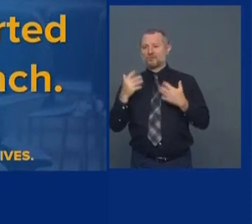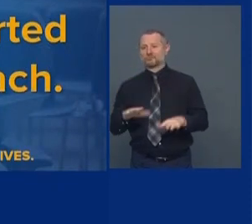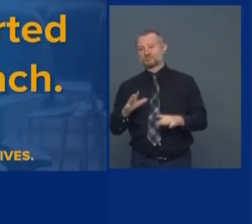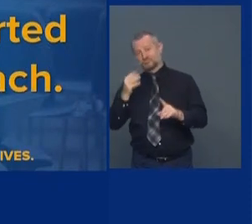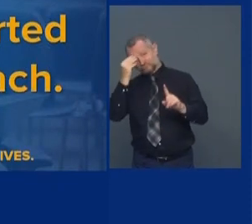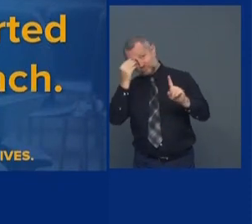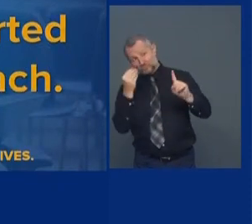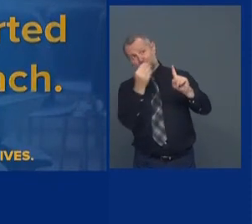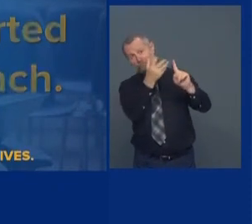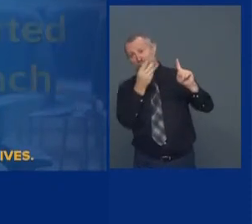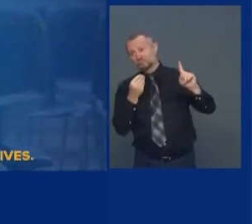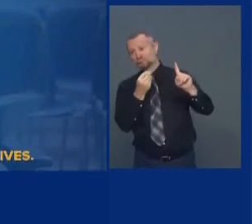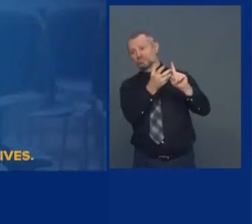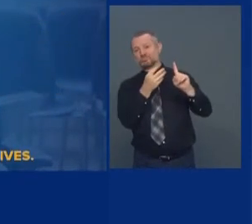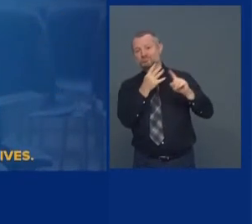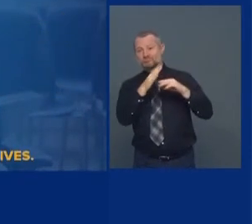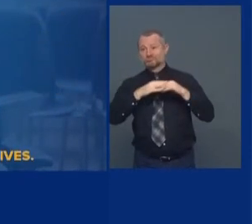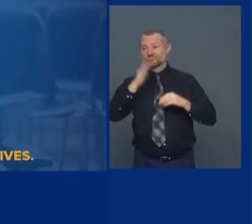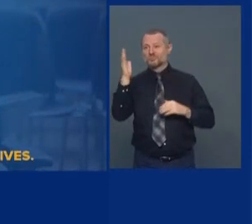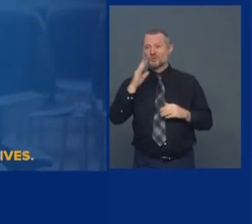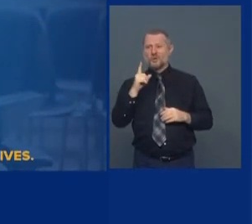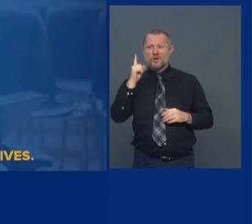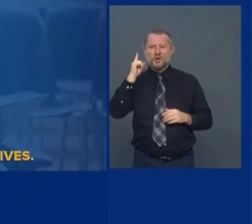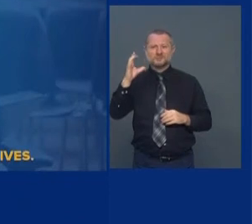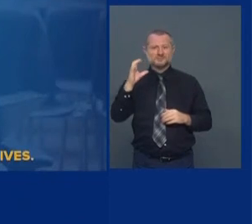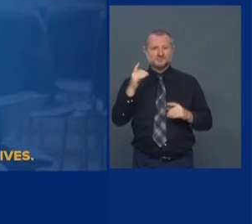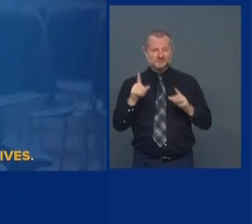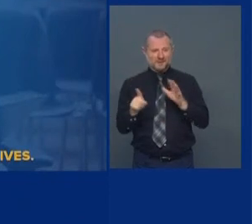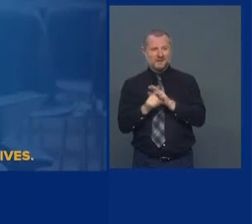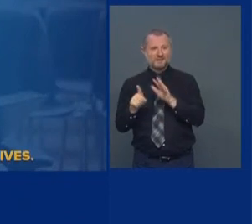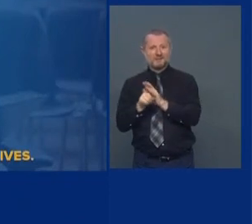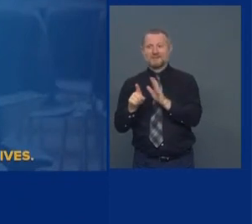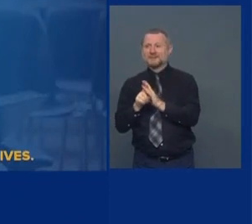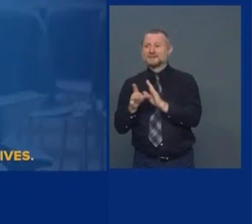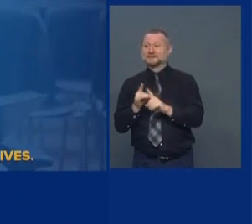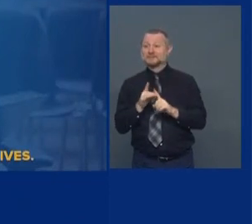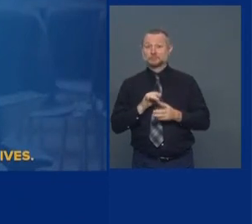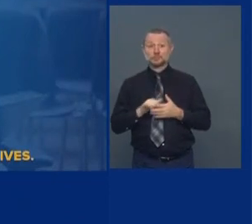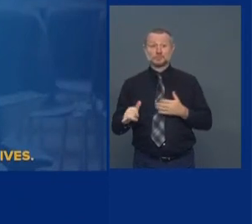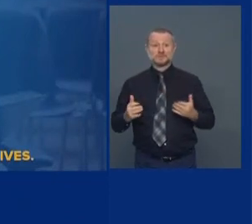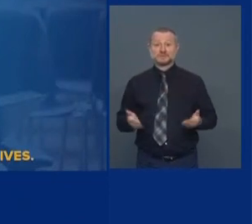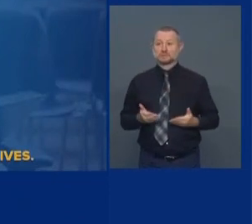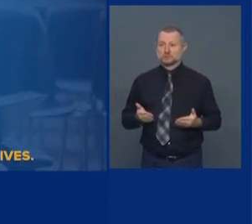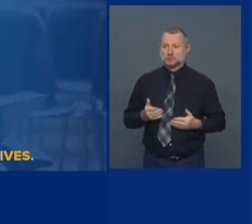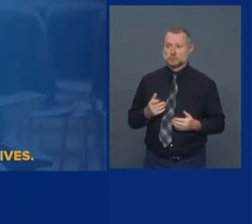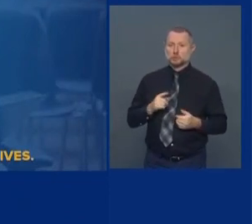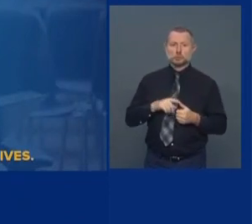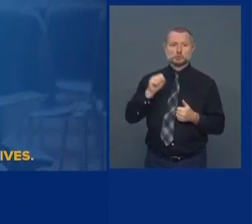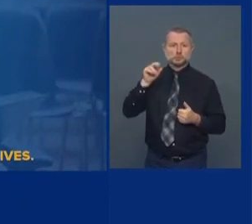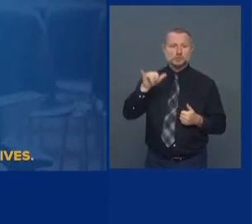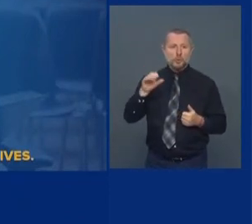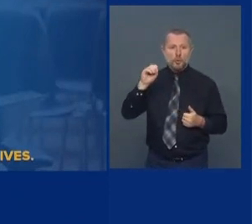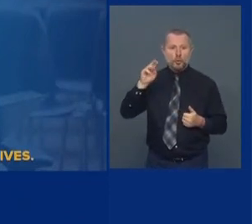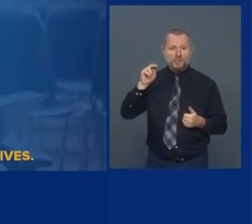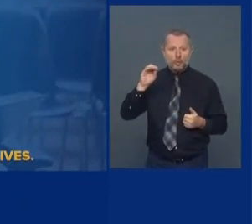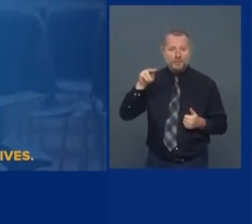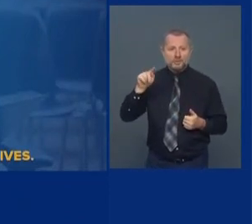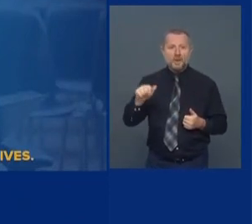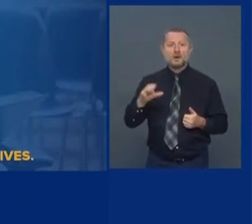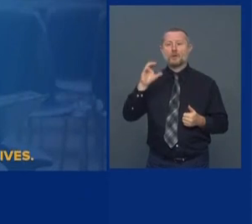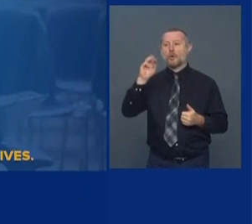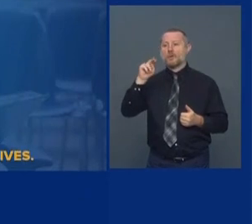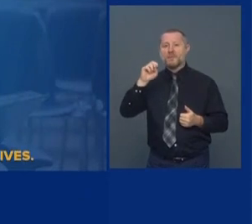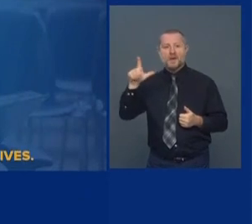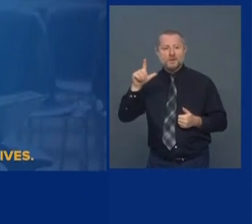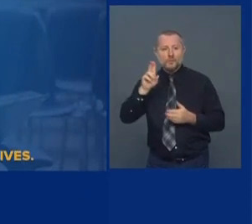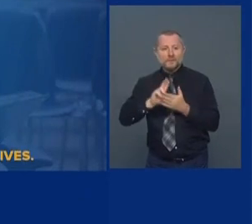more than 100 cases. In New York, we have a problem. SUNY Oneonta, Cornell, Buffalo, Hofstra, as we go,